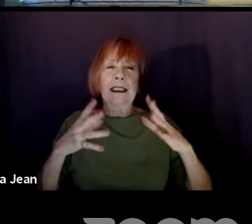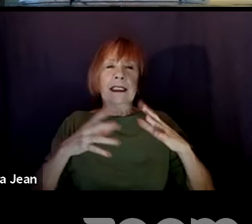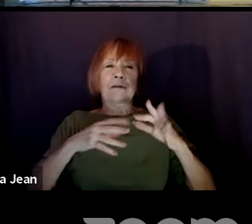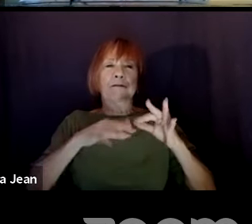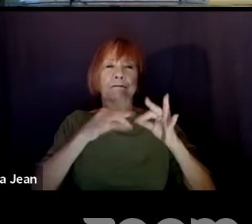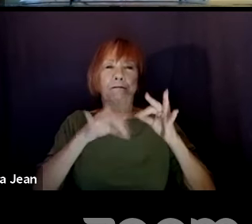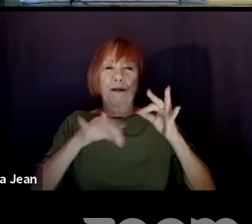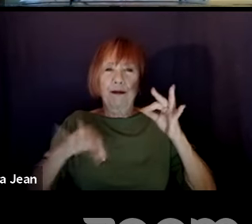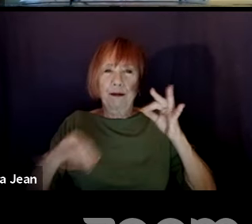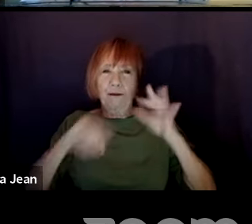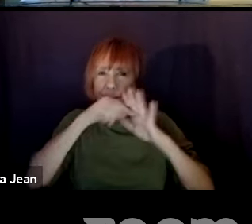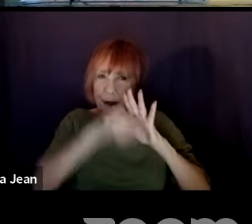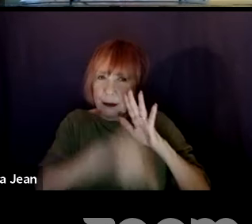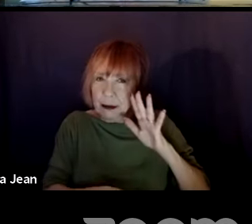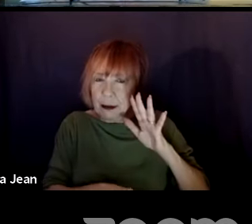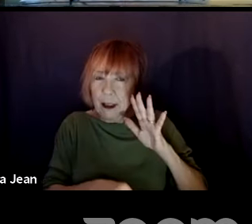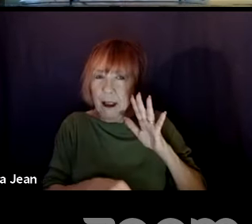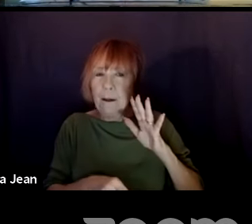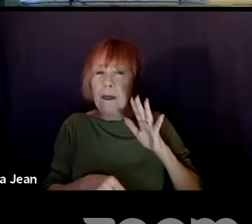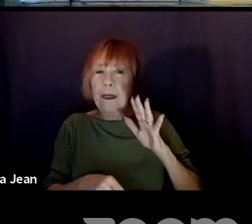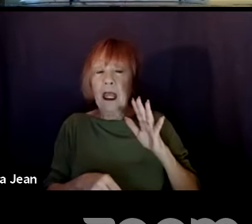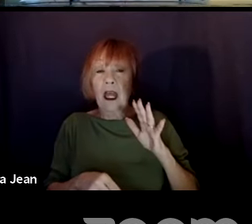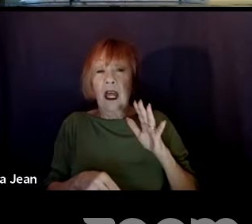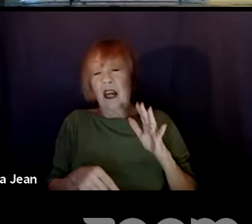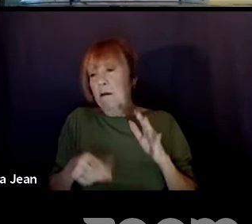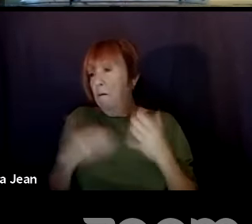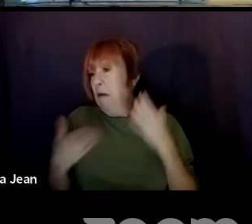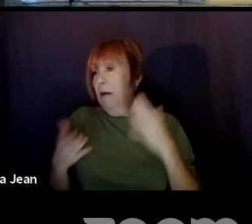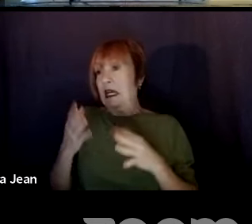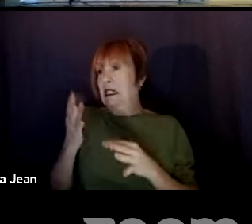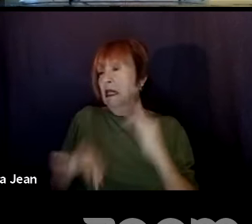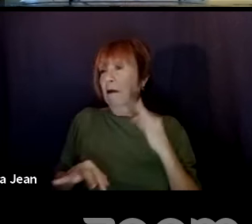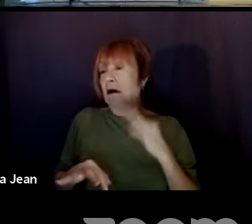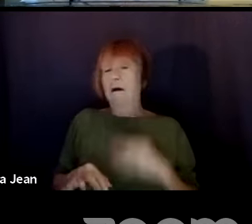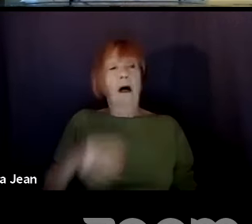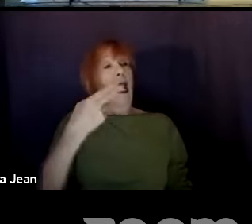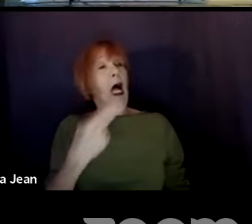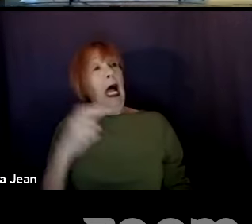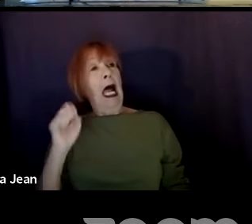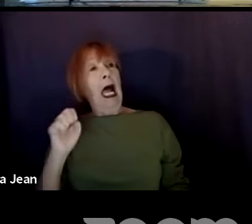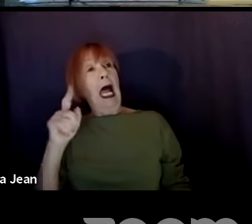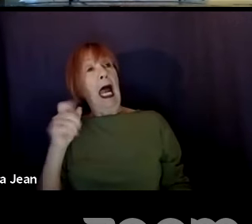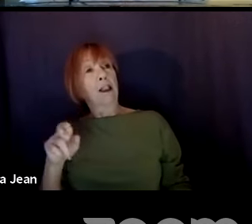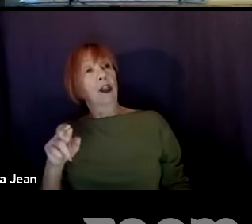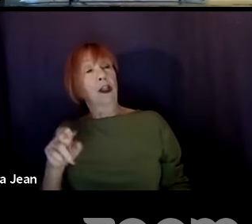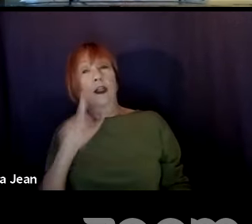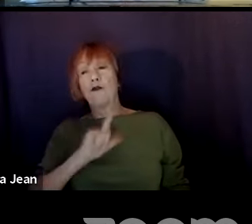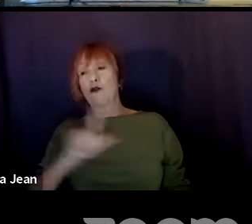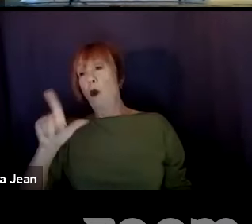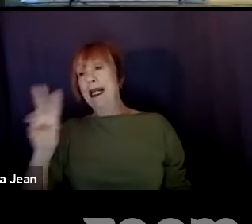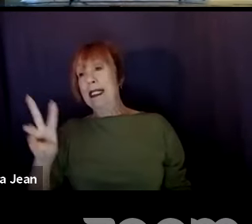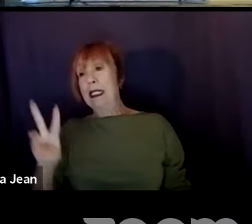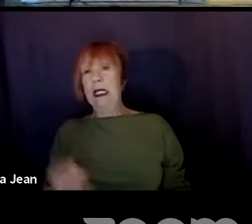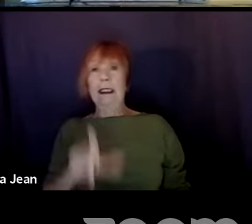Can it be as simple as saying, you know, Hector, 26, Latino?